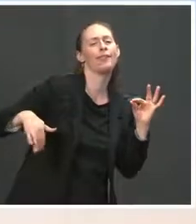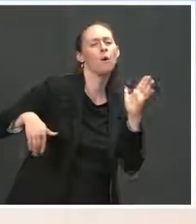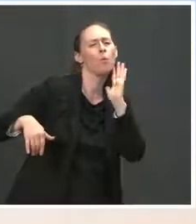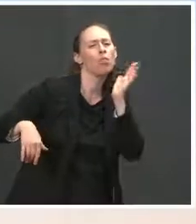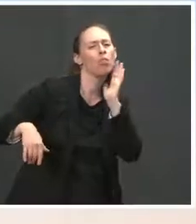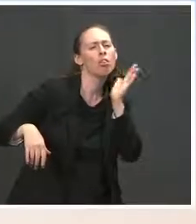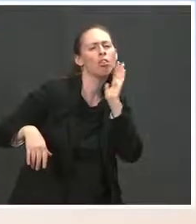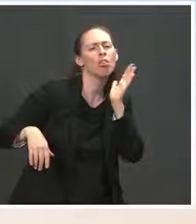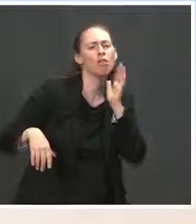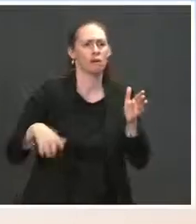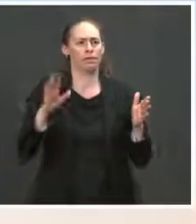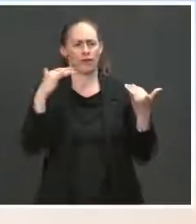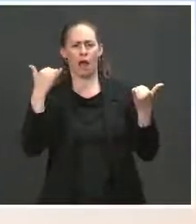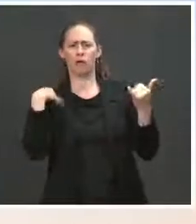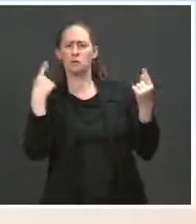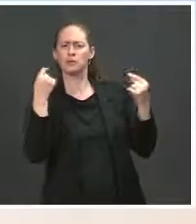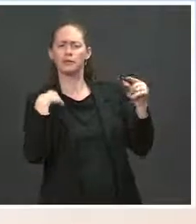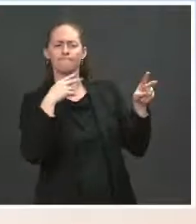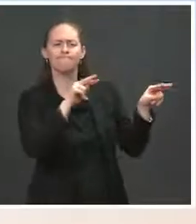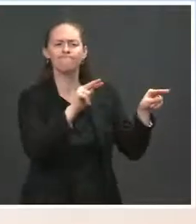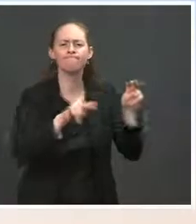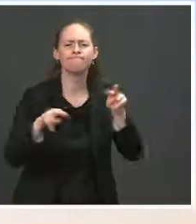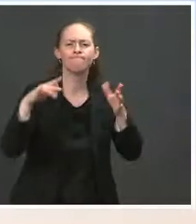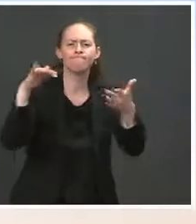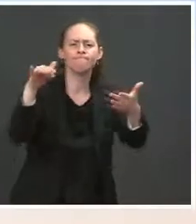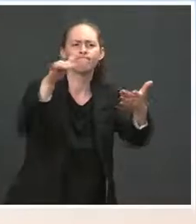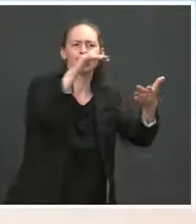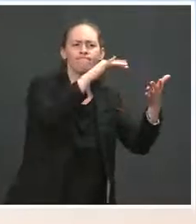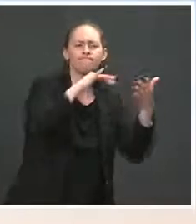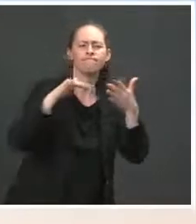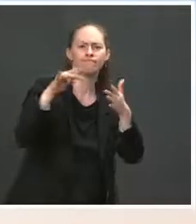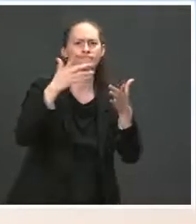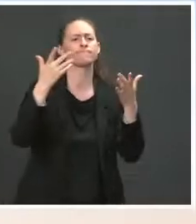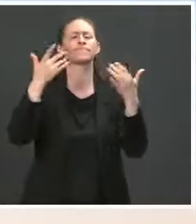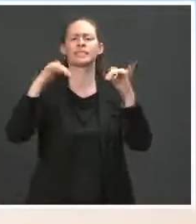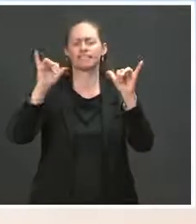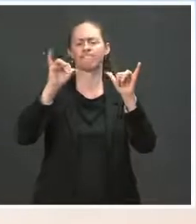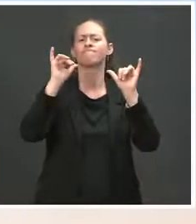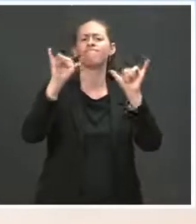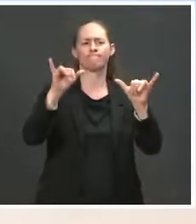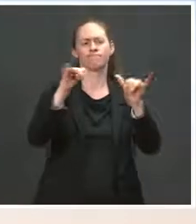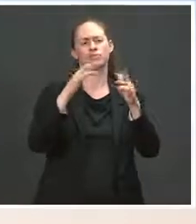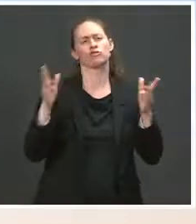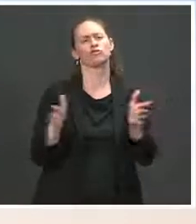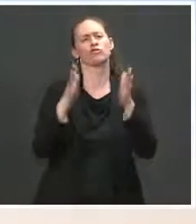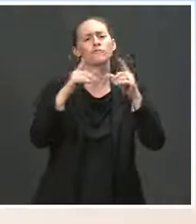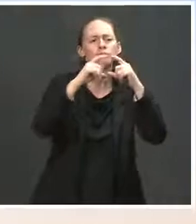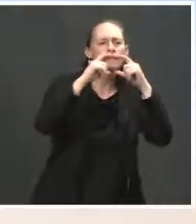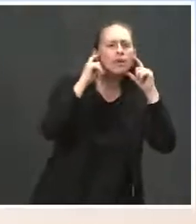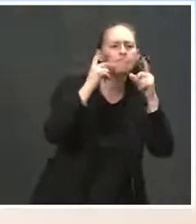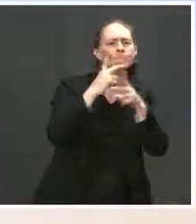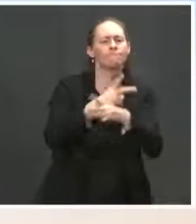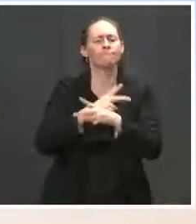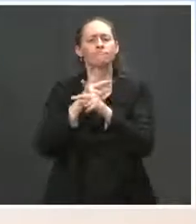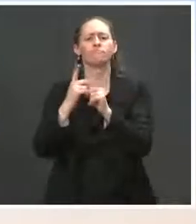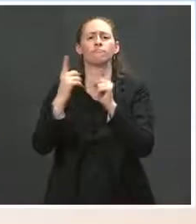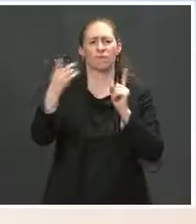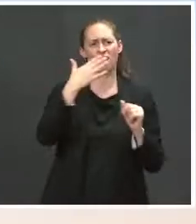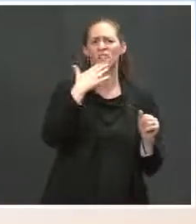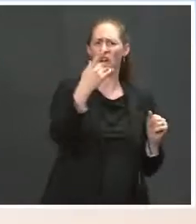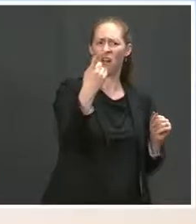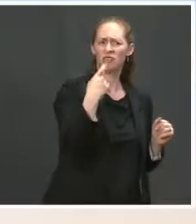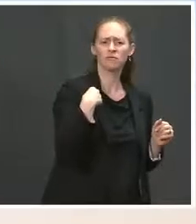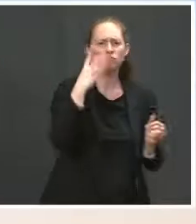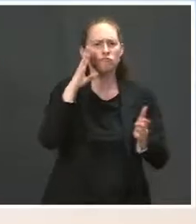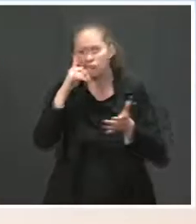situation. We want everyone to keep their masks on to social distance. And and I appreciate the question. We can look into it and